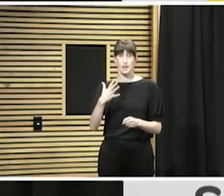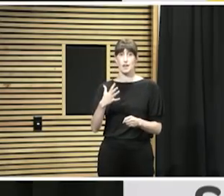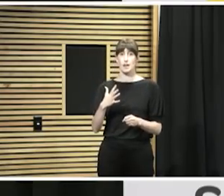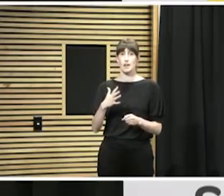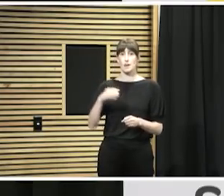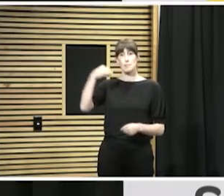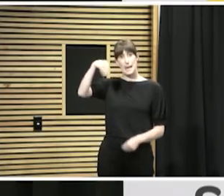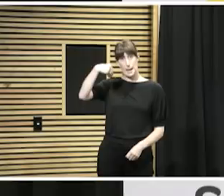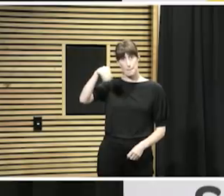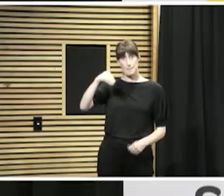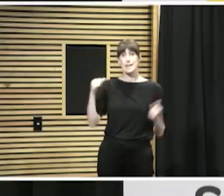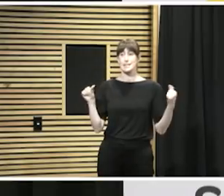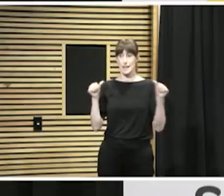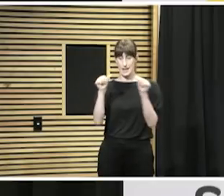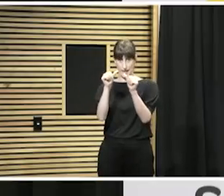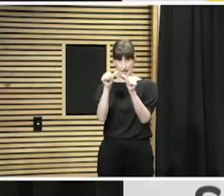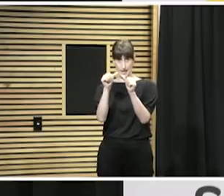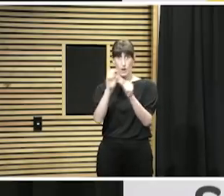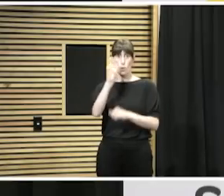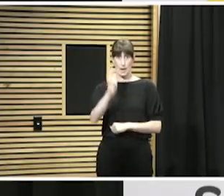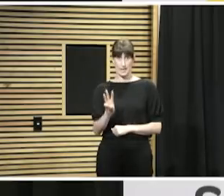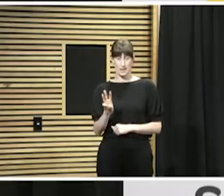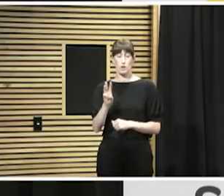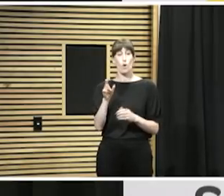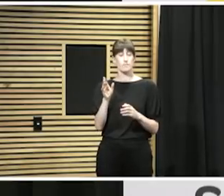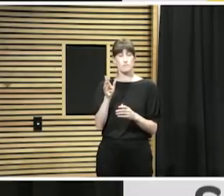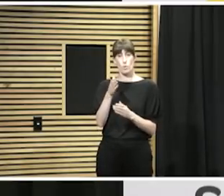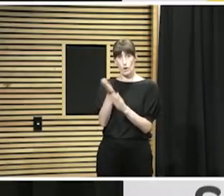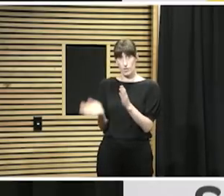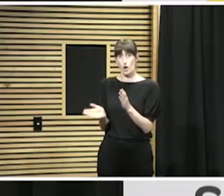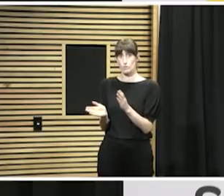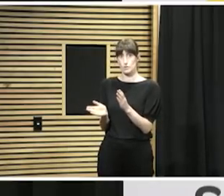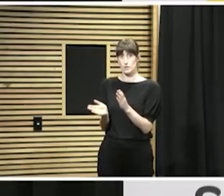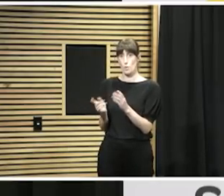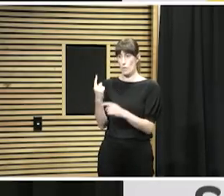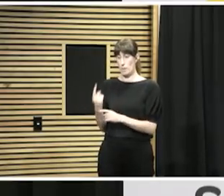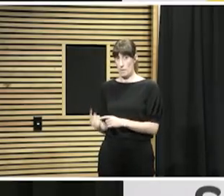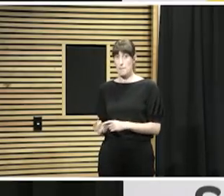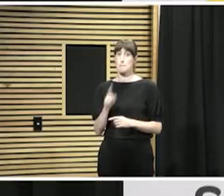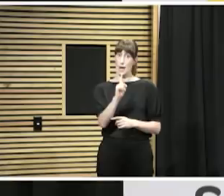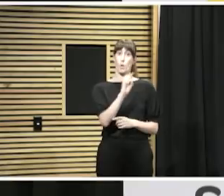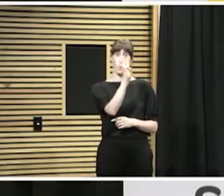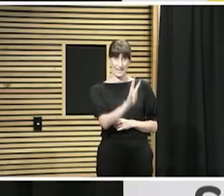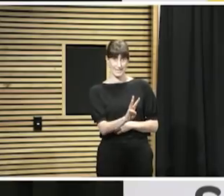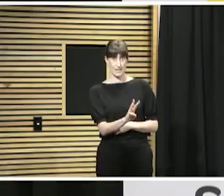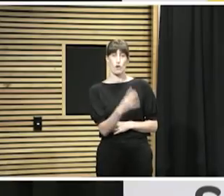Taranaki Base Hospital. Each of those hospitals has one person and Wellington Hospital, which has four.